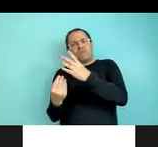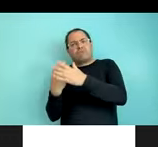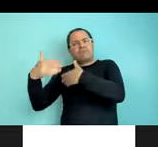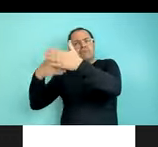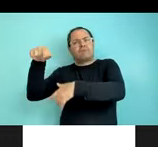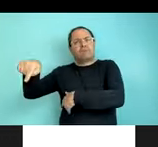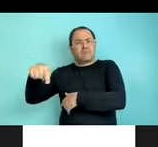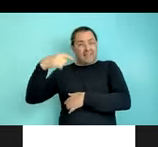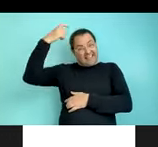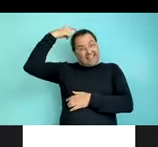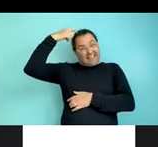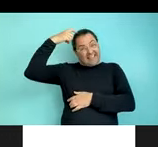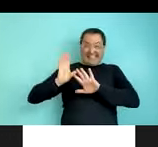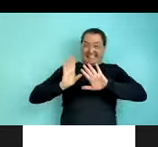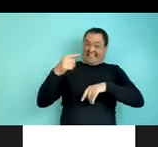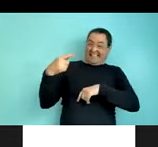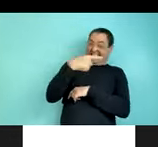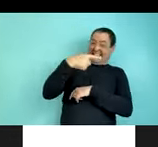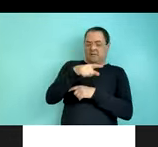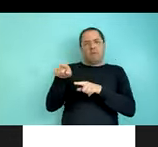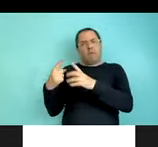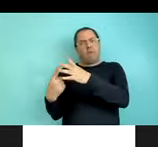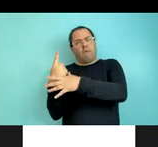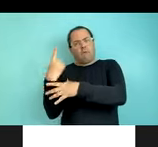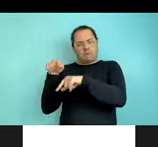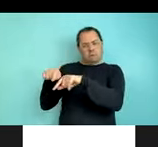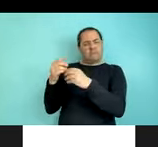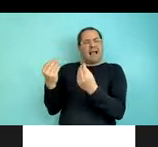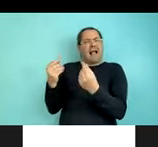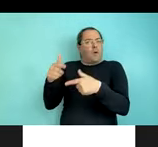the factors that are pushing towards the development towards noun first orders.